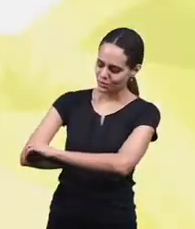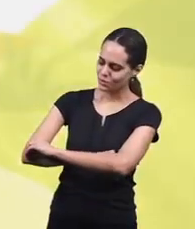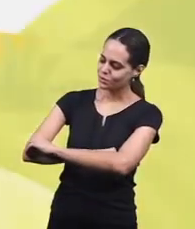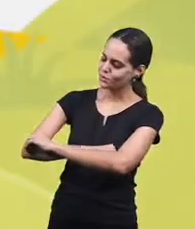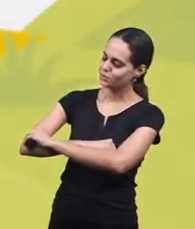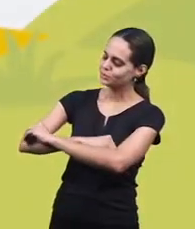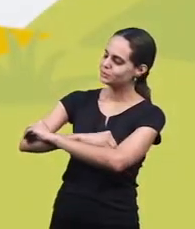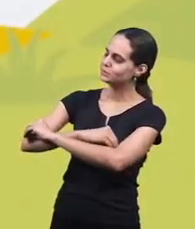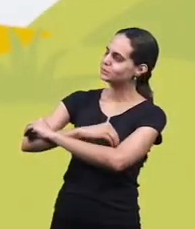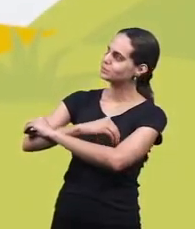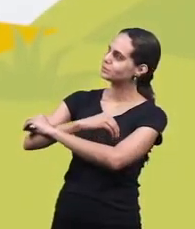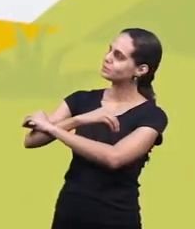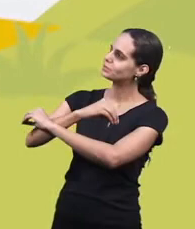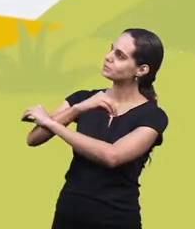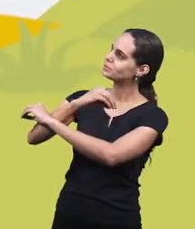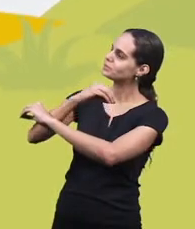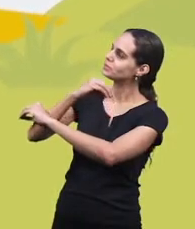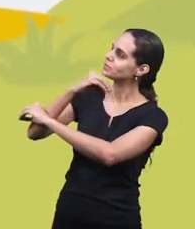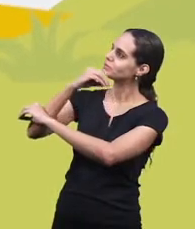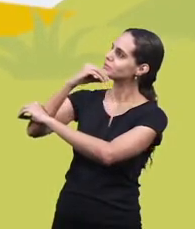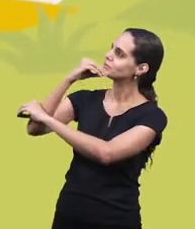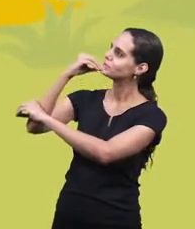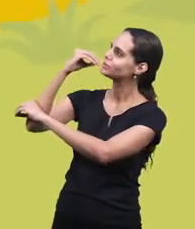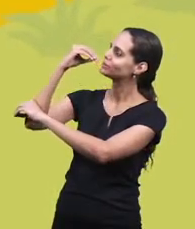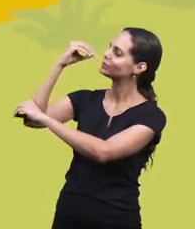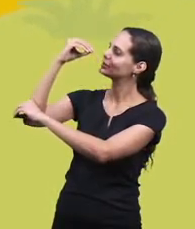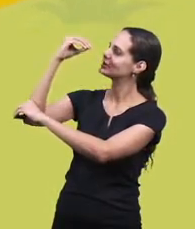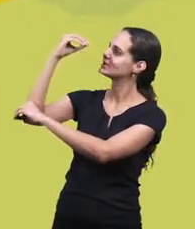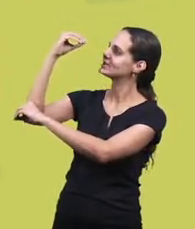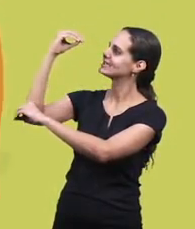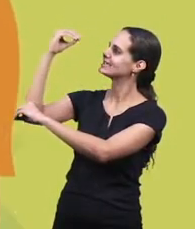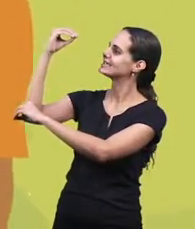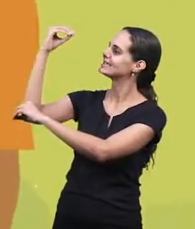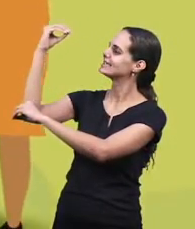new day broke through the darkness